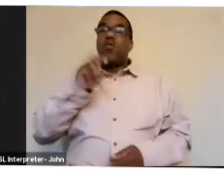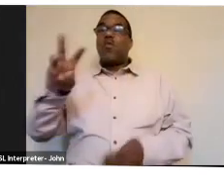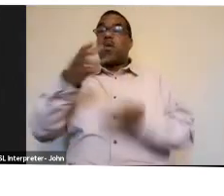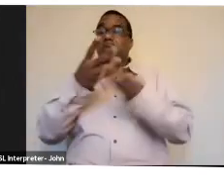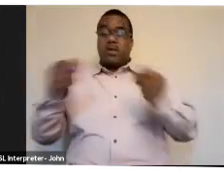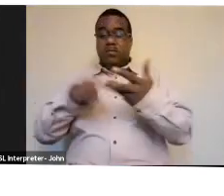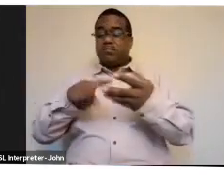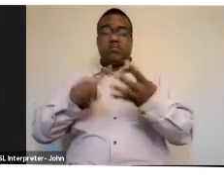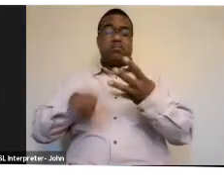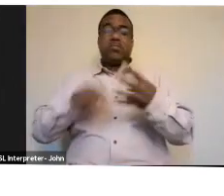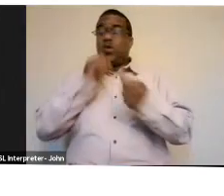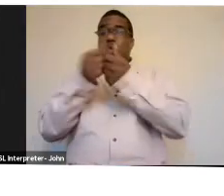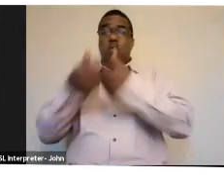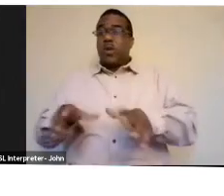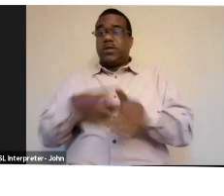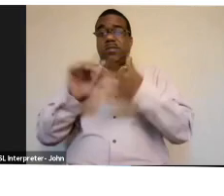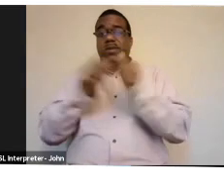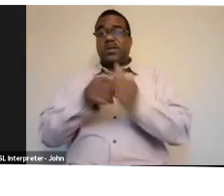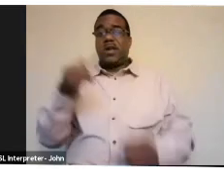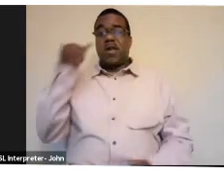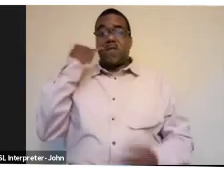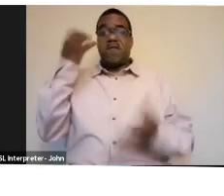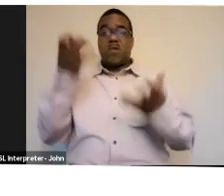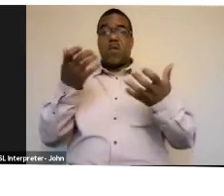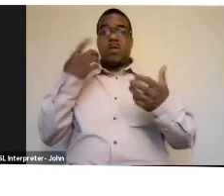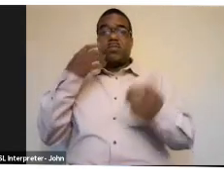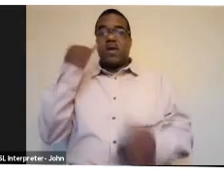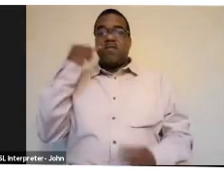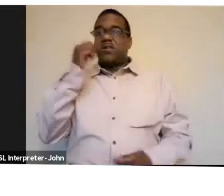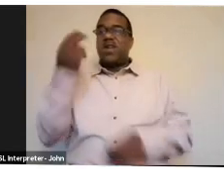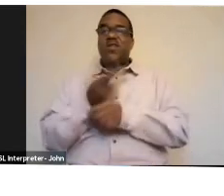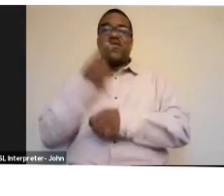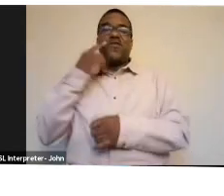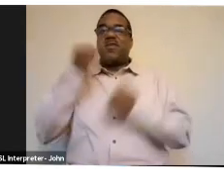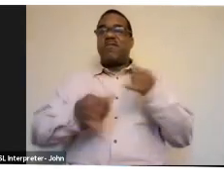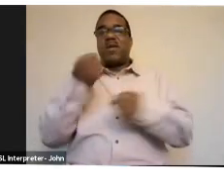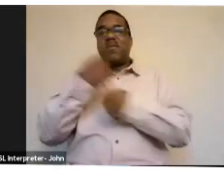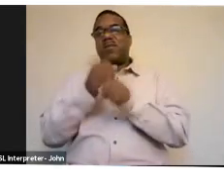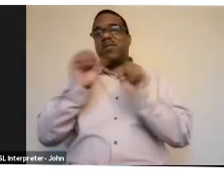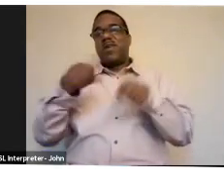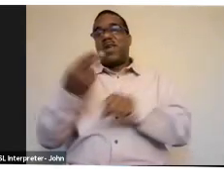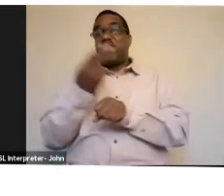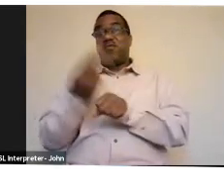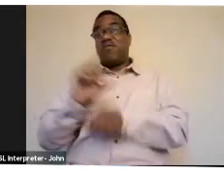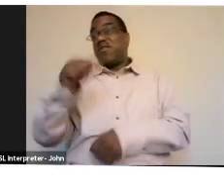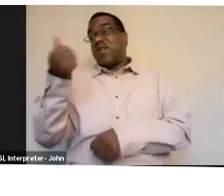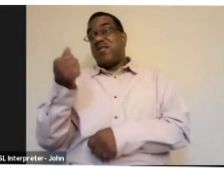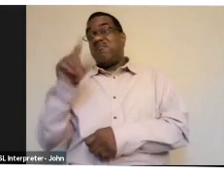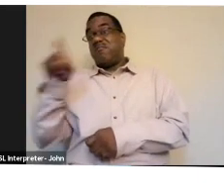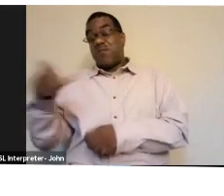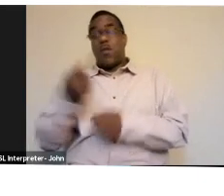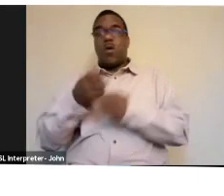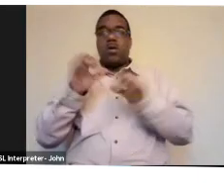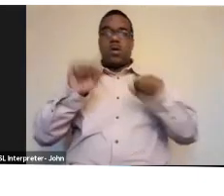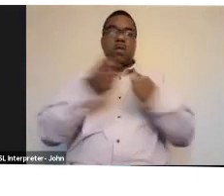So if you are looking at supply chains, what is not being used in the final product? Can it be used elsewhere or can it be composted